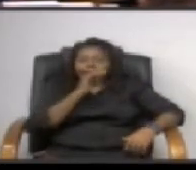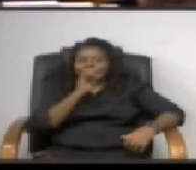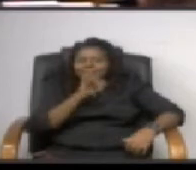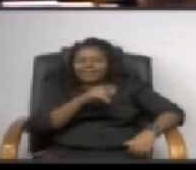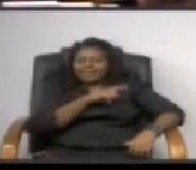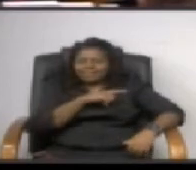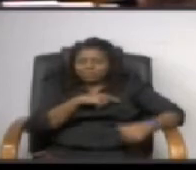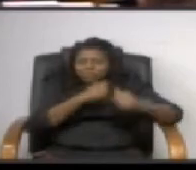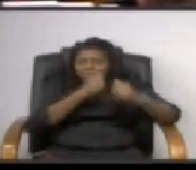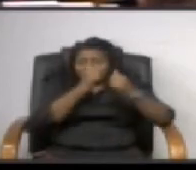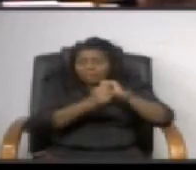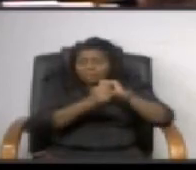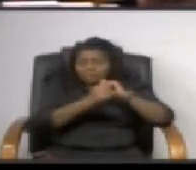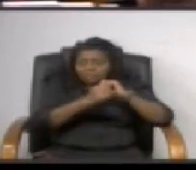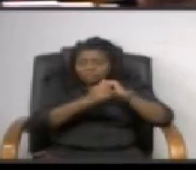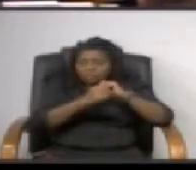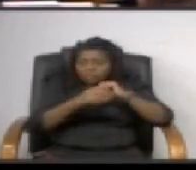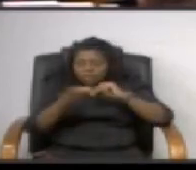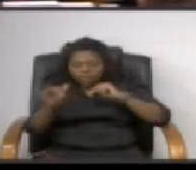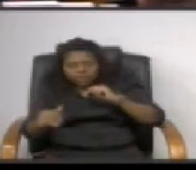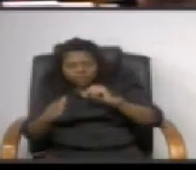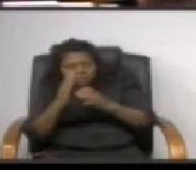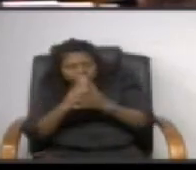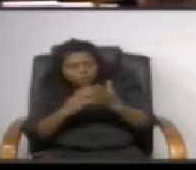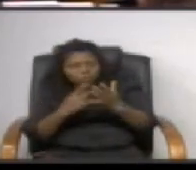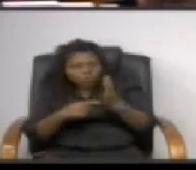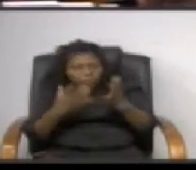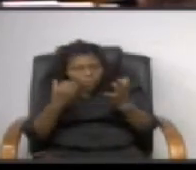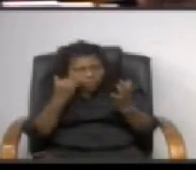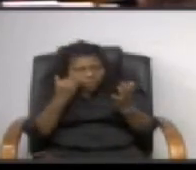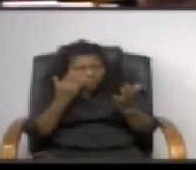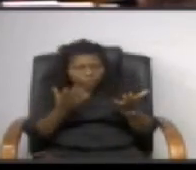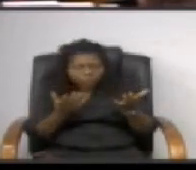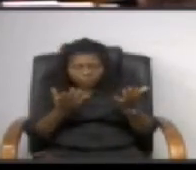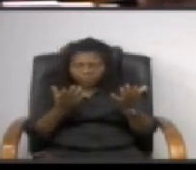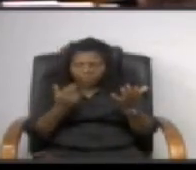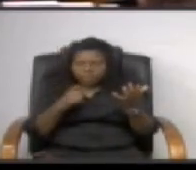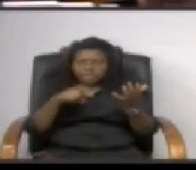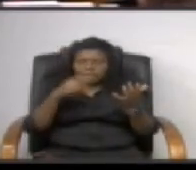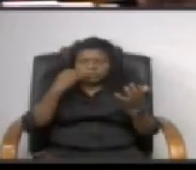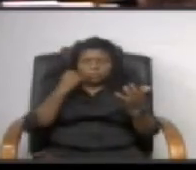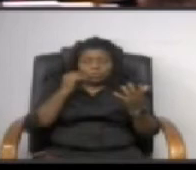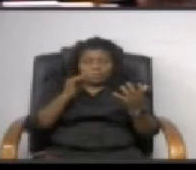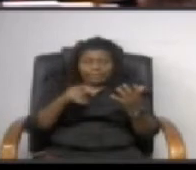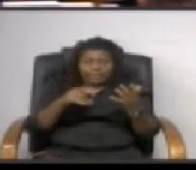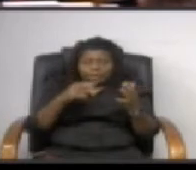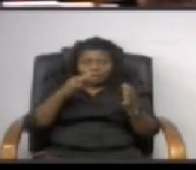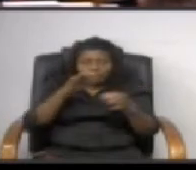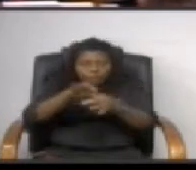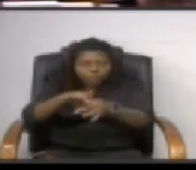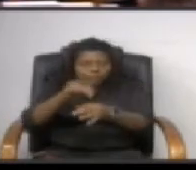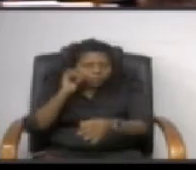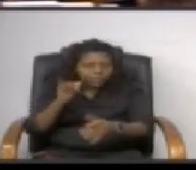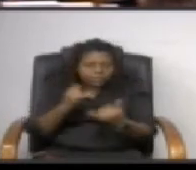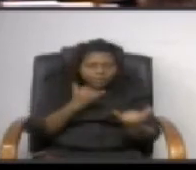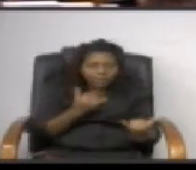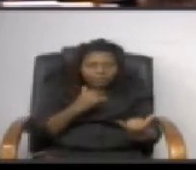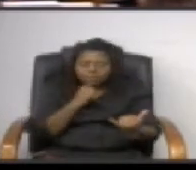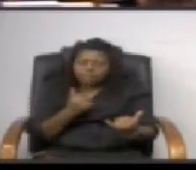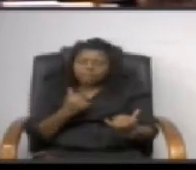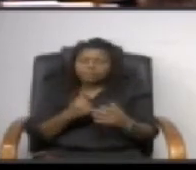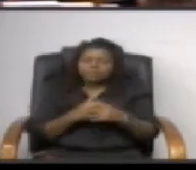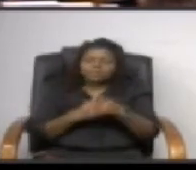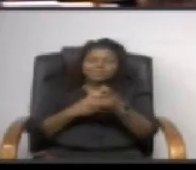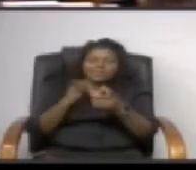well at this point we would like to know that's even up for consideration well right so if we could